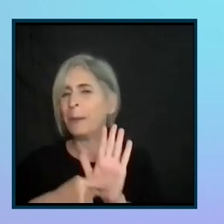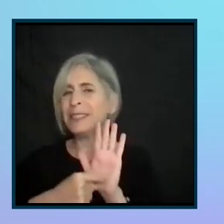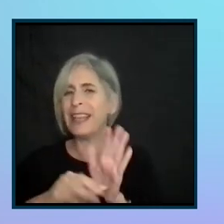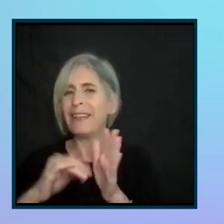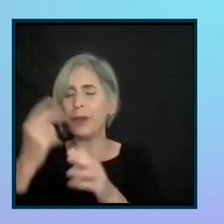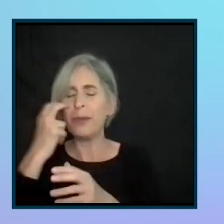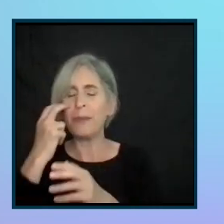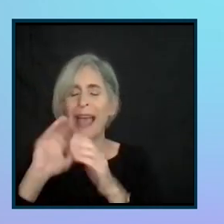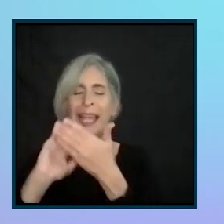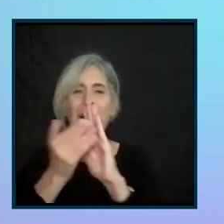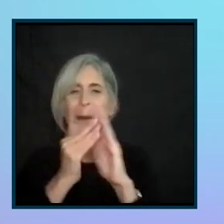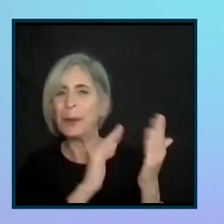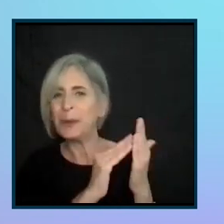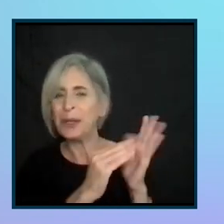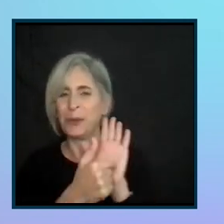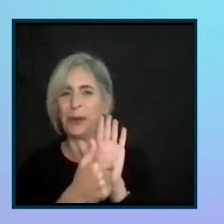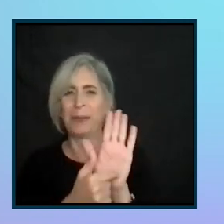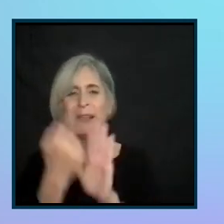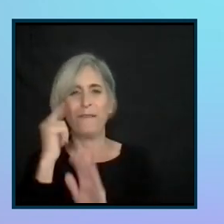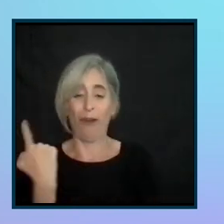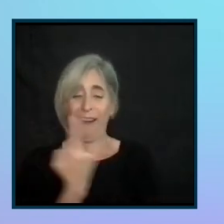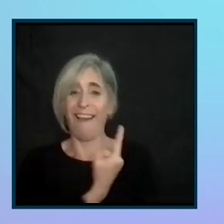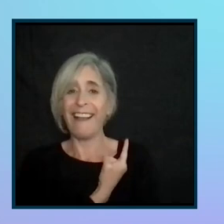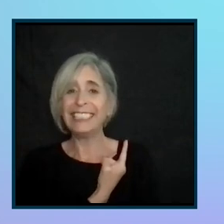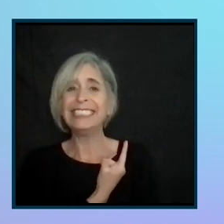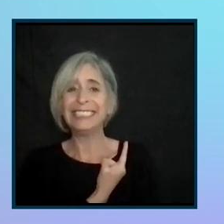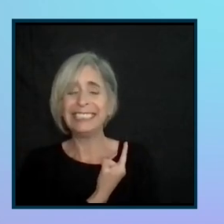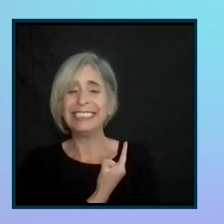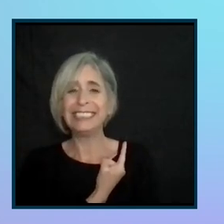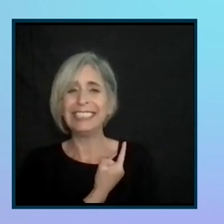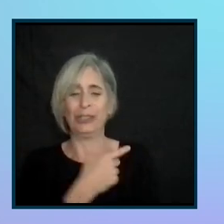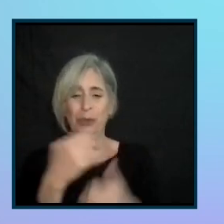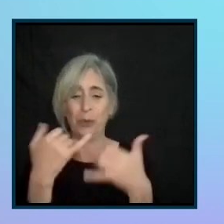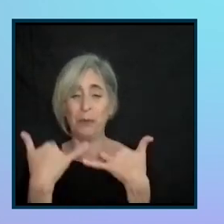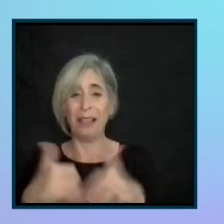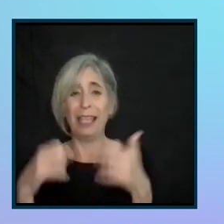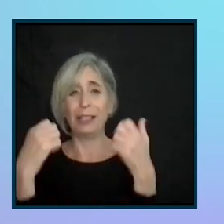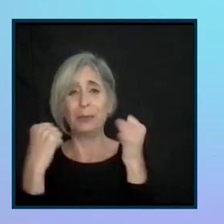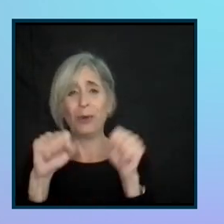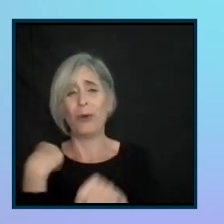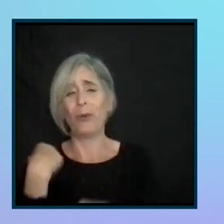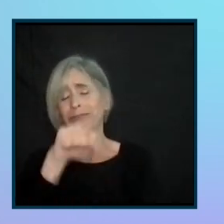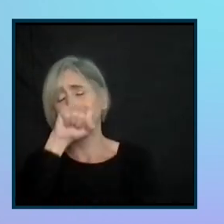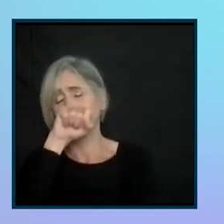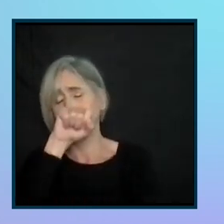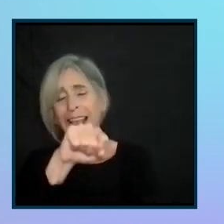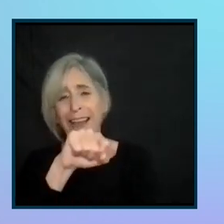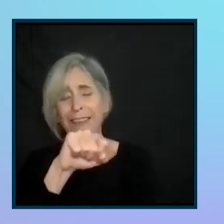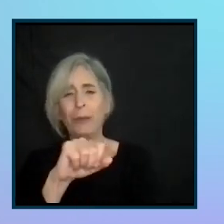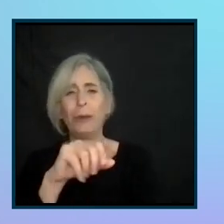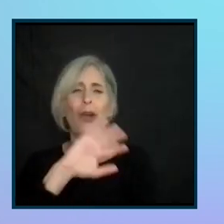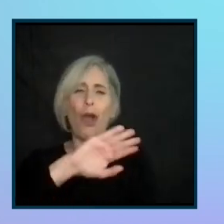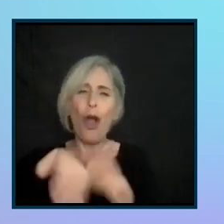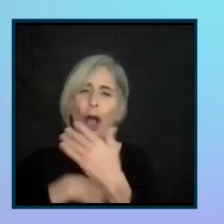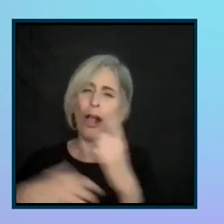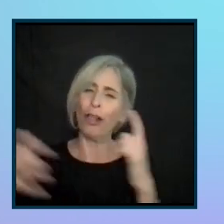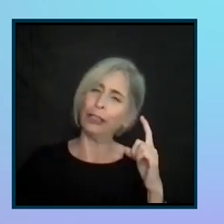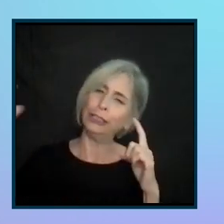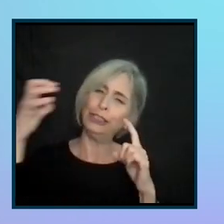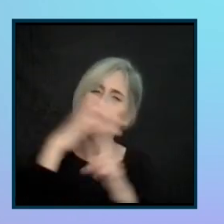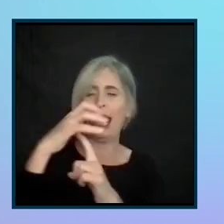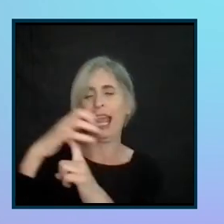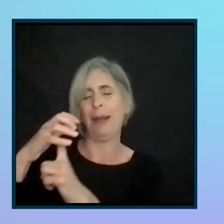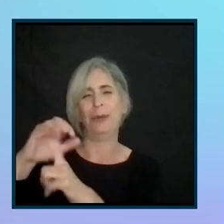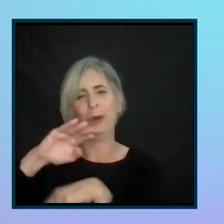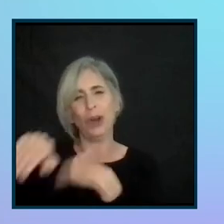to the blind community, what it represents for us to play a sport we loved, we were all champions that day. We were all